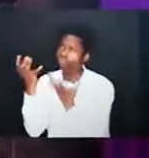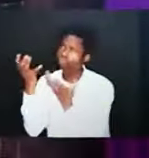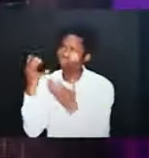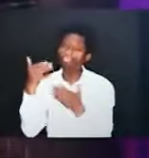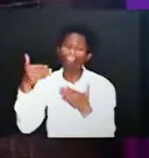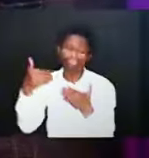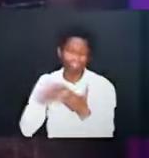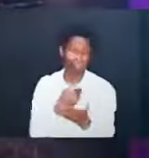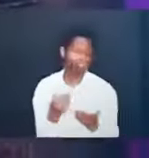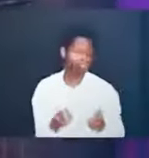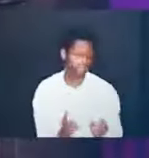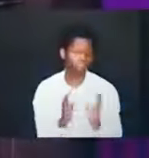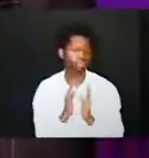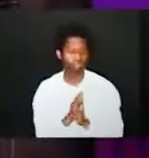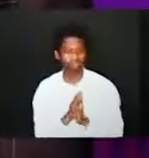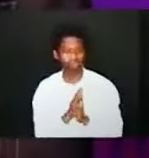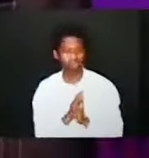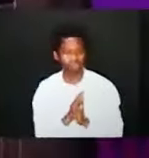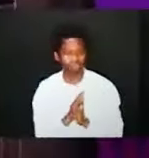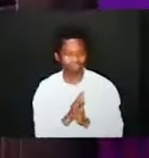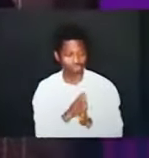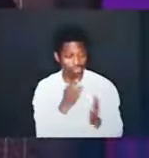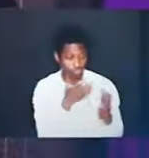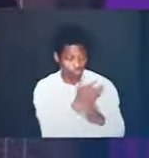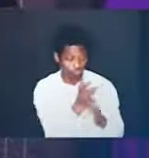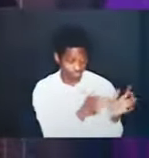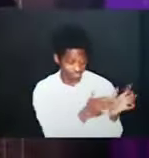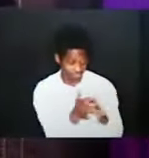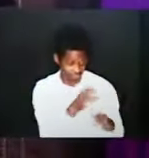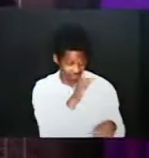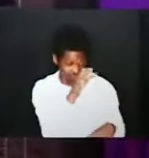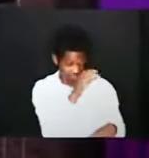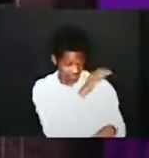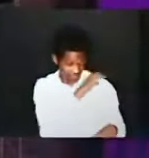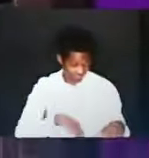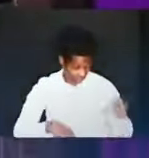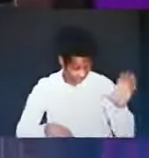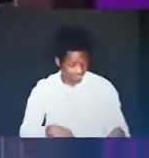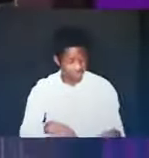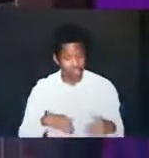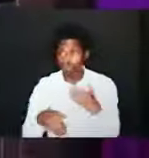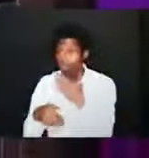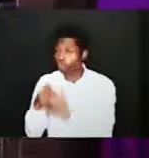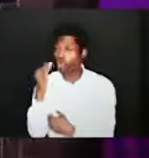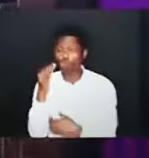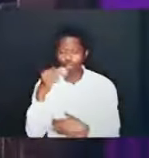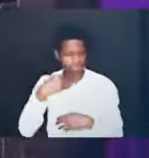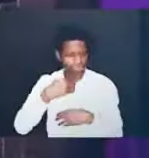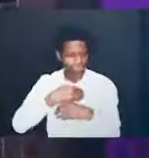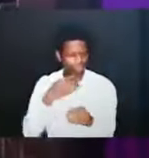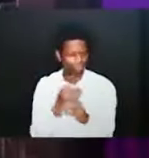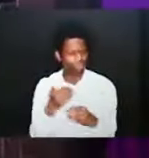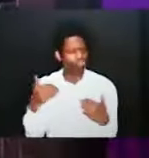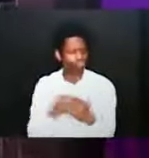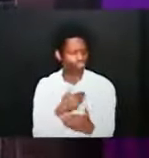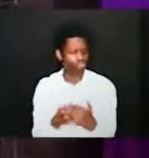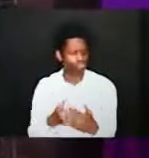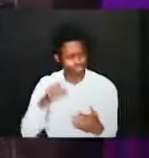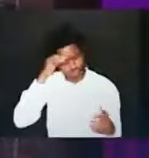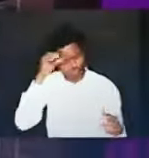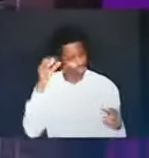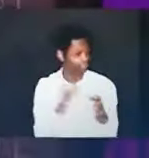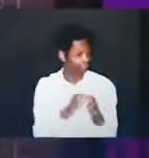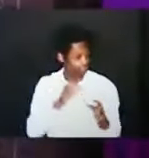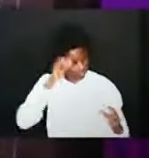god has established a new covenant in jesus and he jesus is a mediator of this new